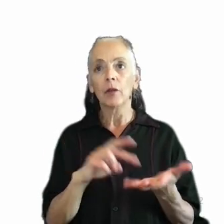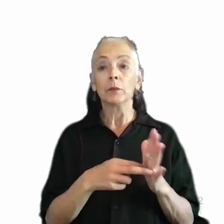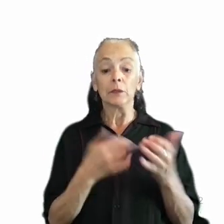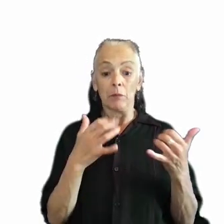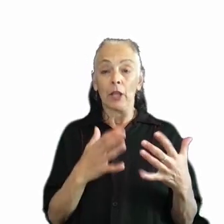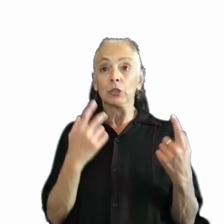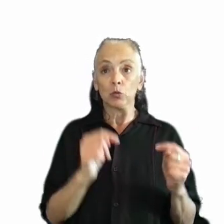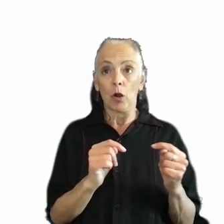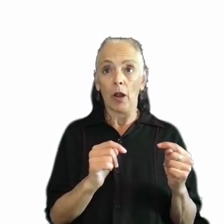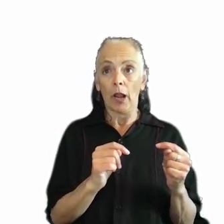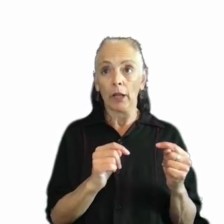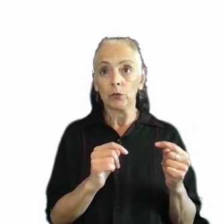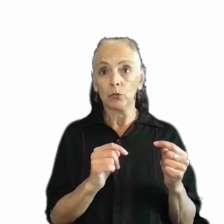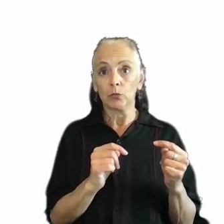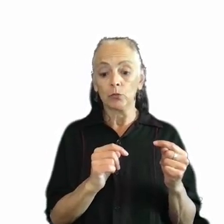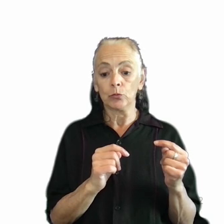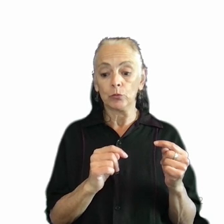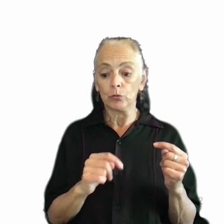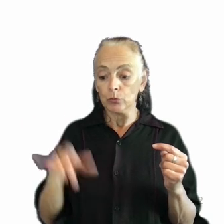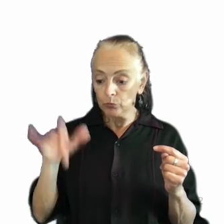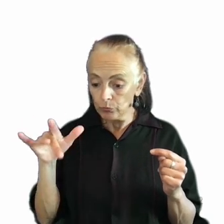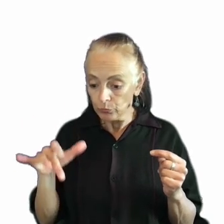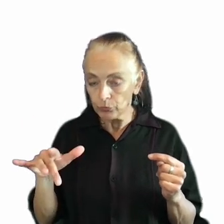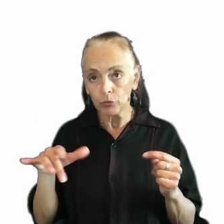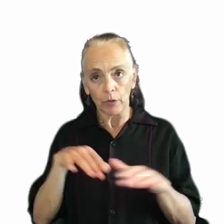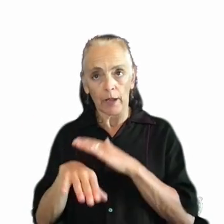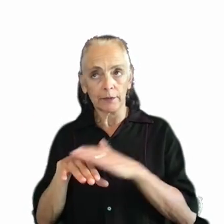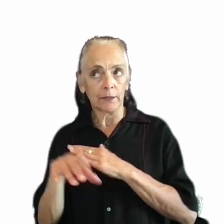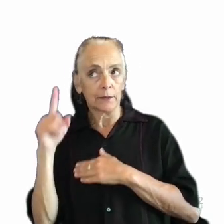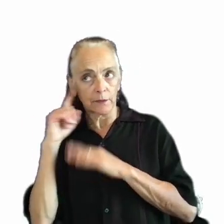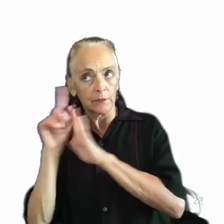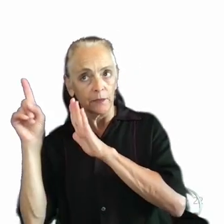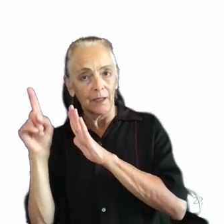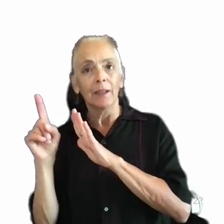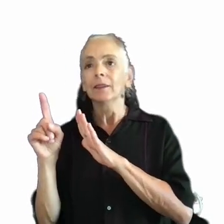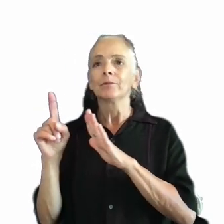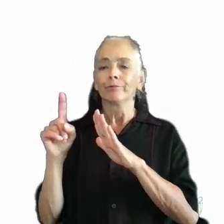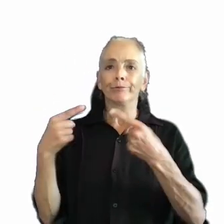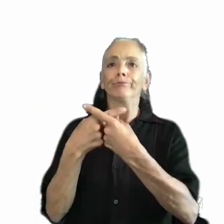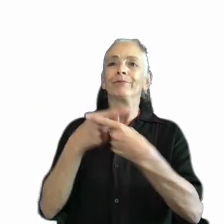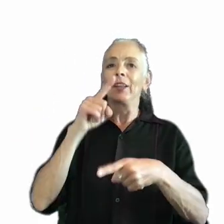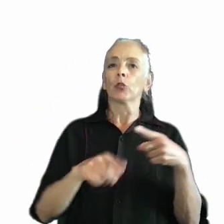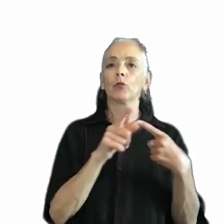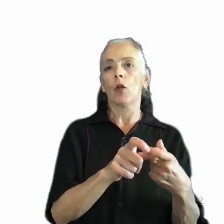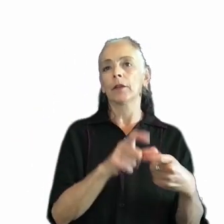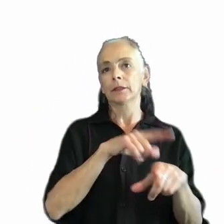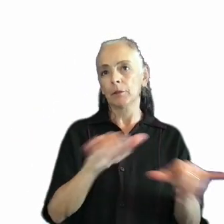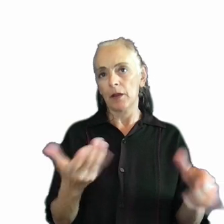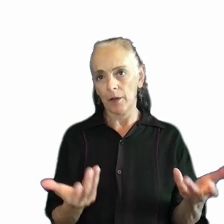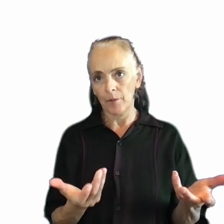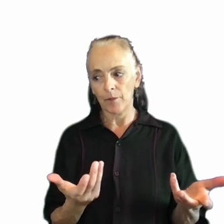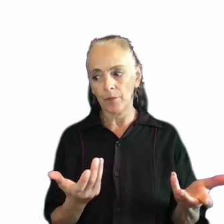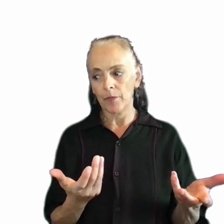to turn it on so that they could access the feature actually weren't able to run at the same time. So the